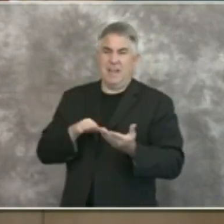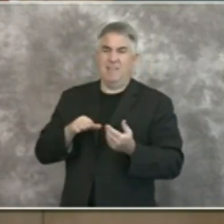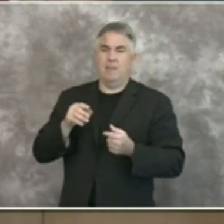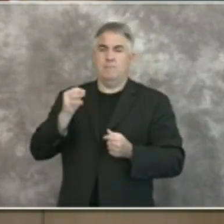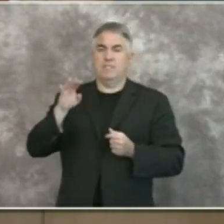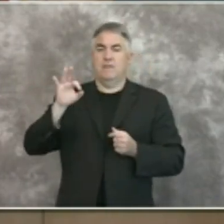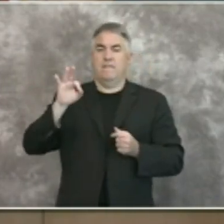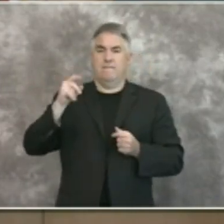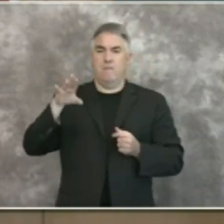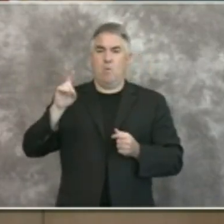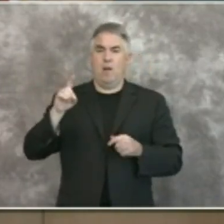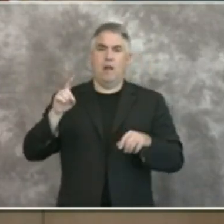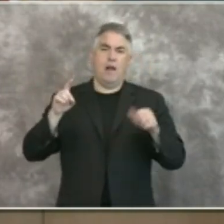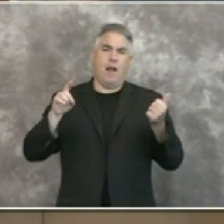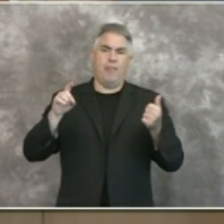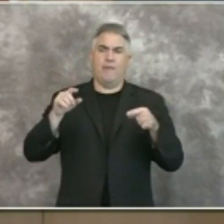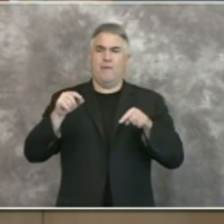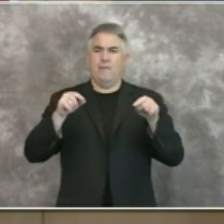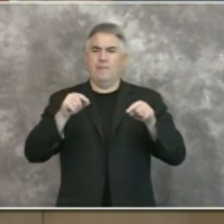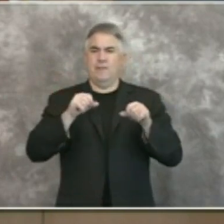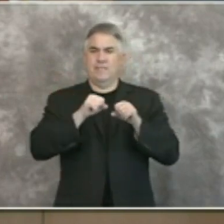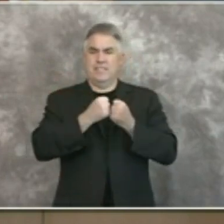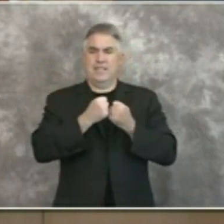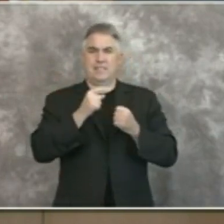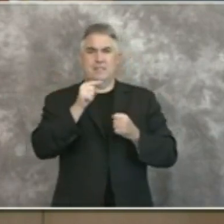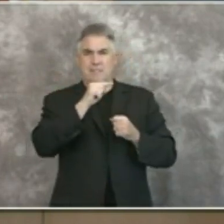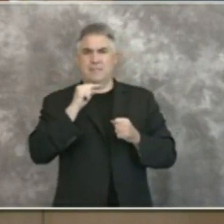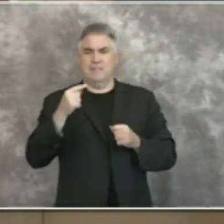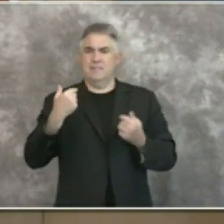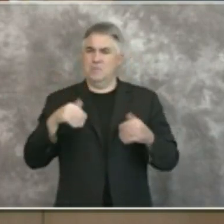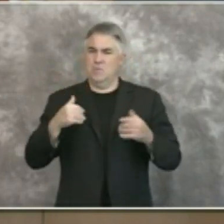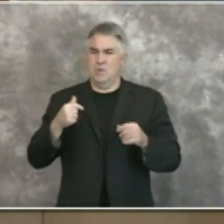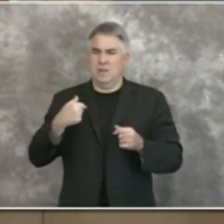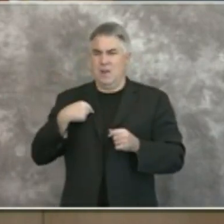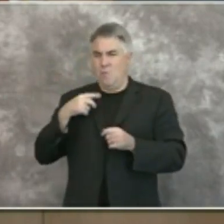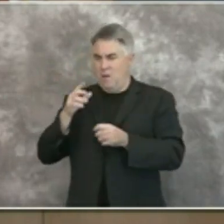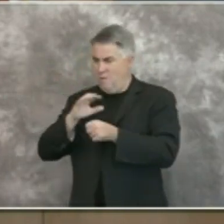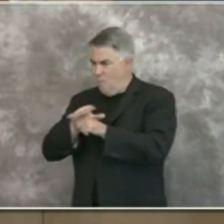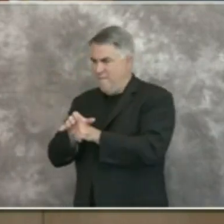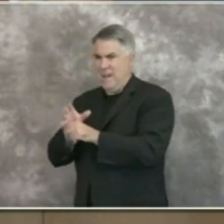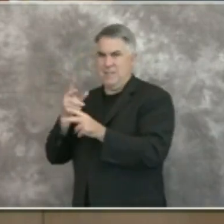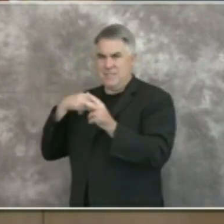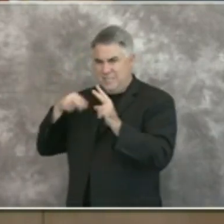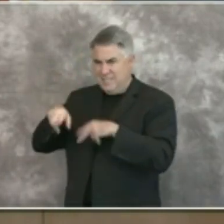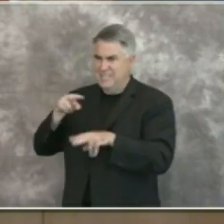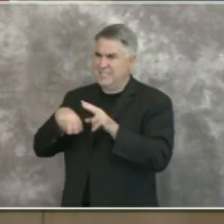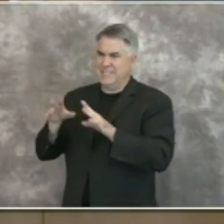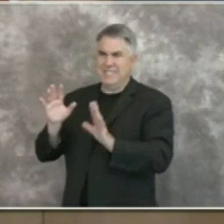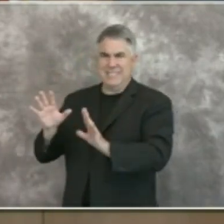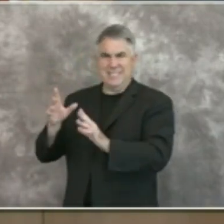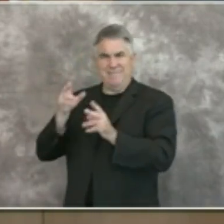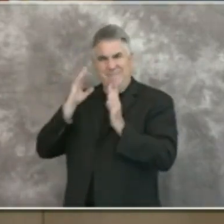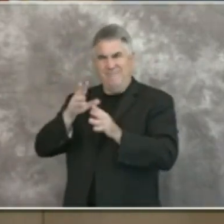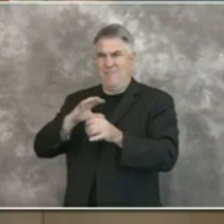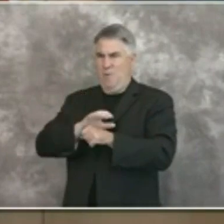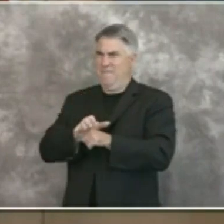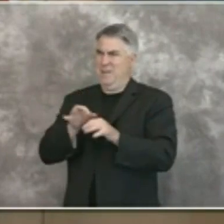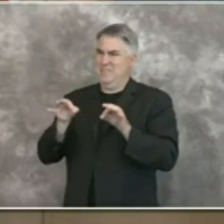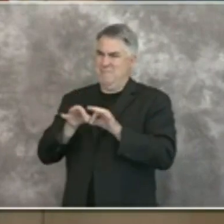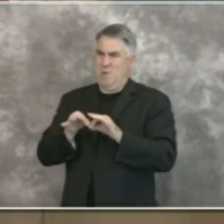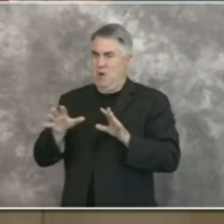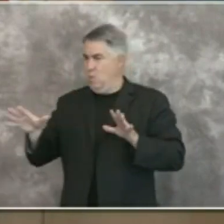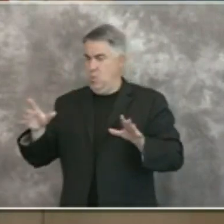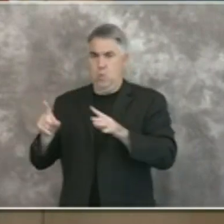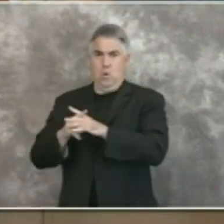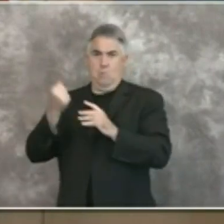issues, our work around coronavirus continues and our work to coordinate our effective response, monitor our reopening and continue to